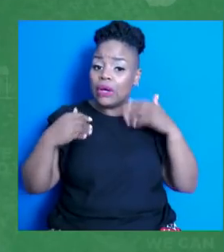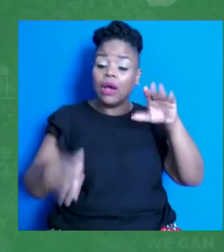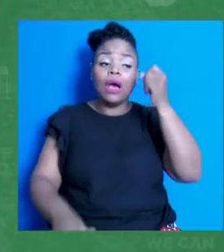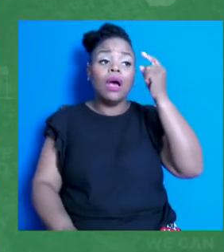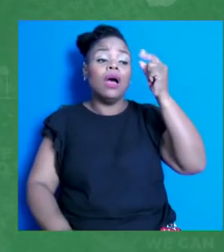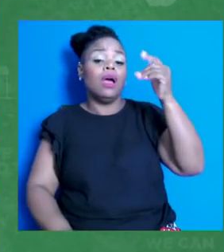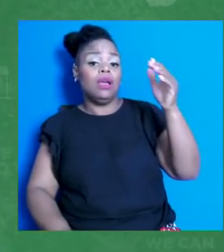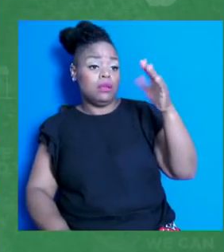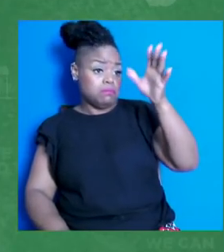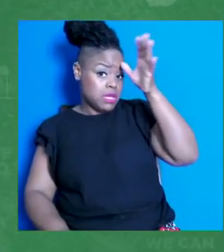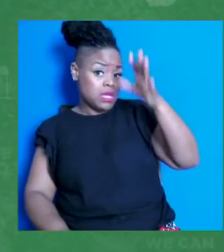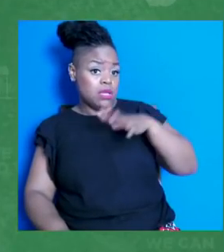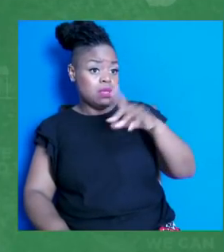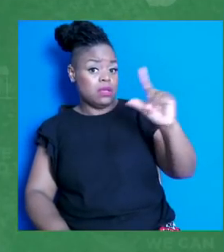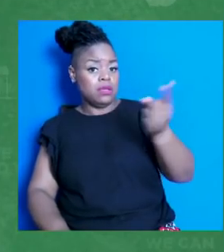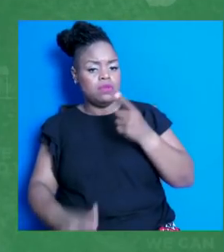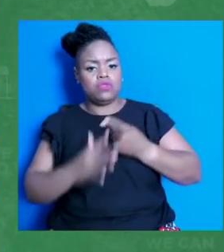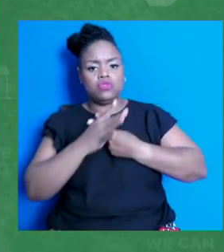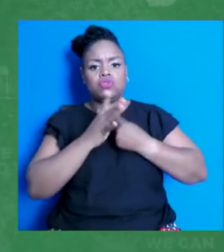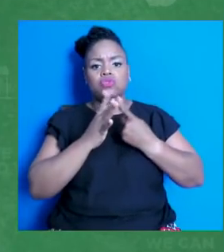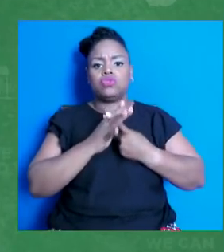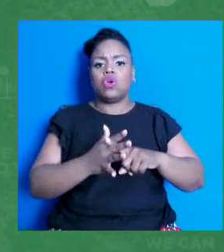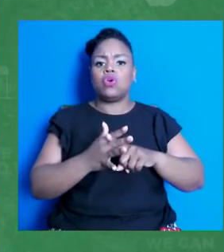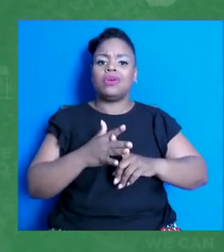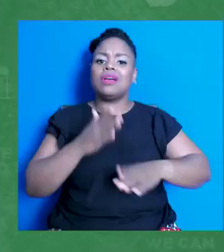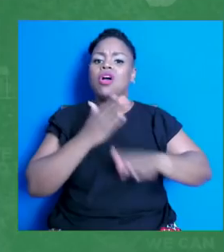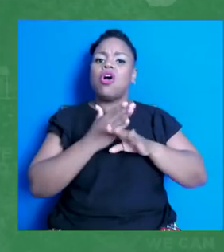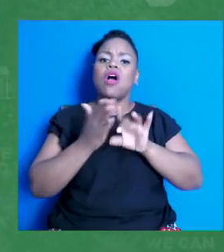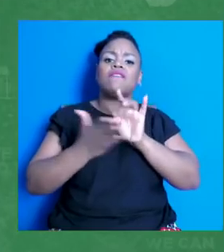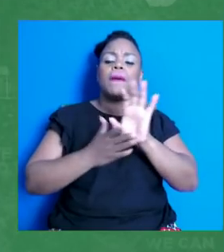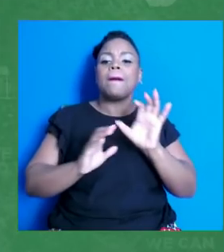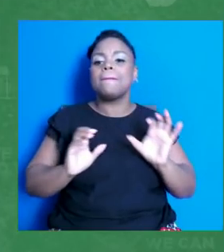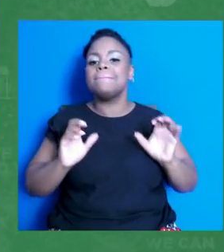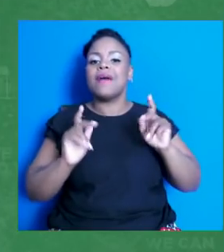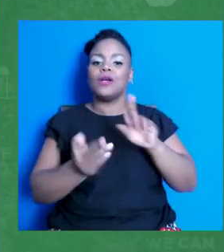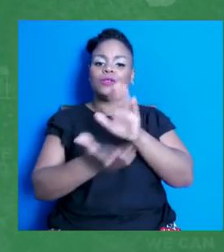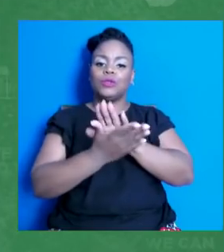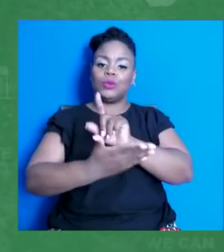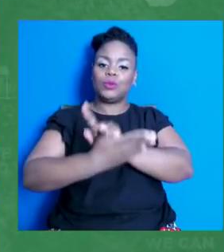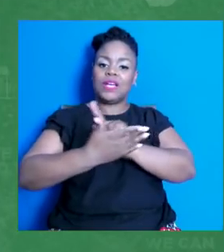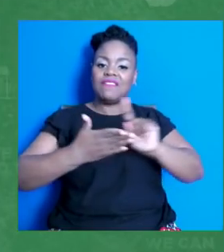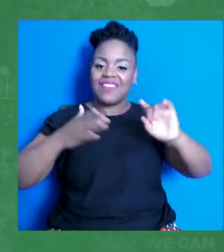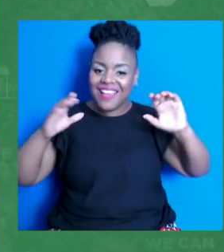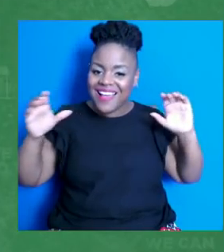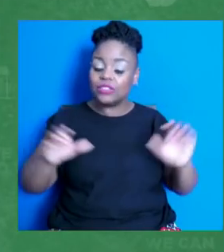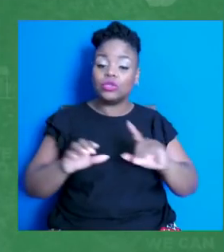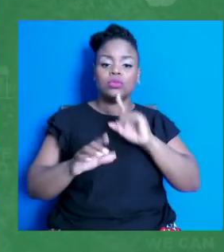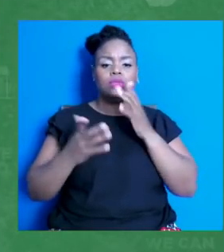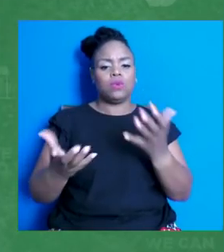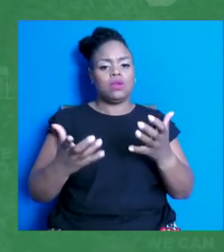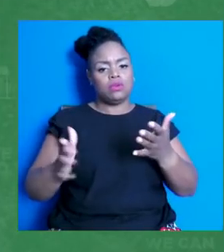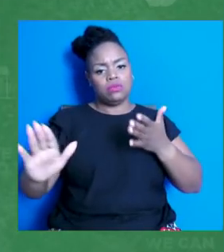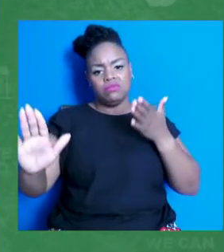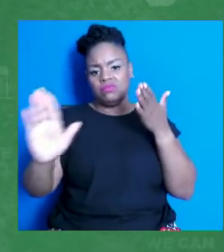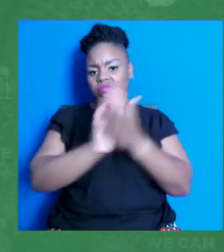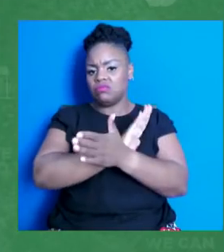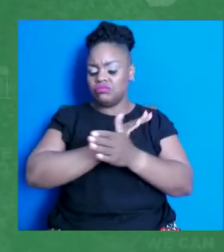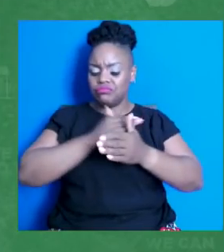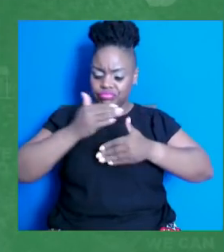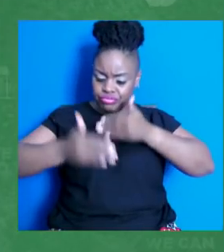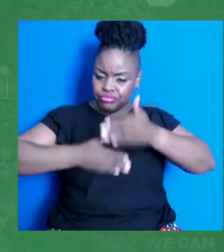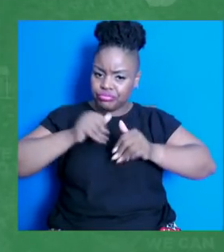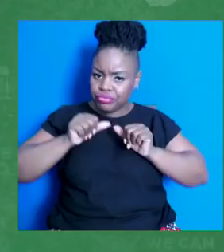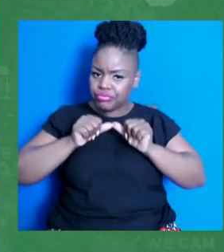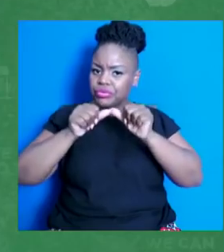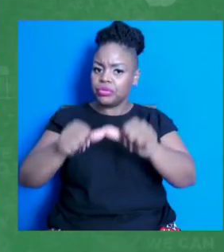school week of action this weekend and we really want to hit the ground running. So we want to get young